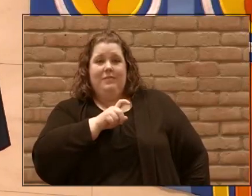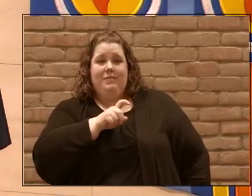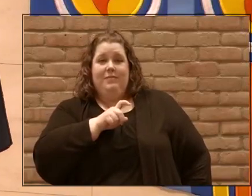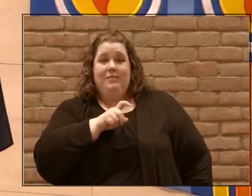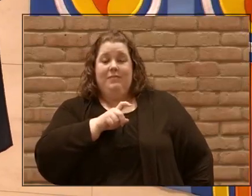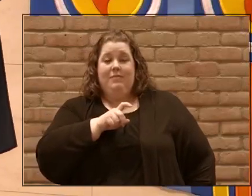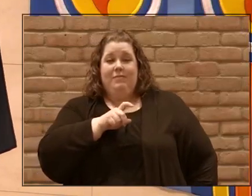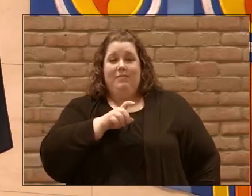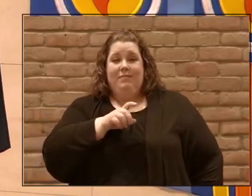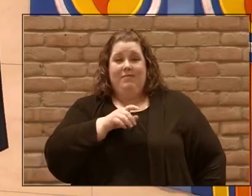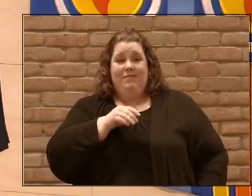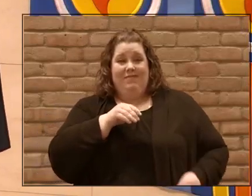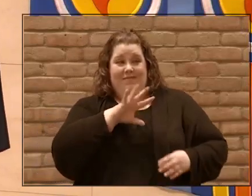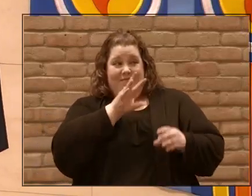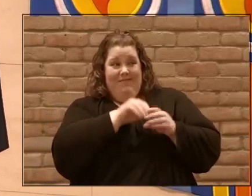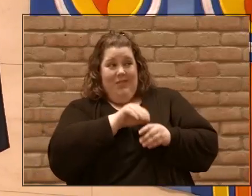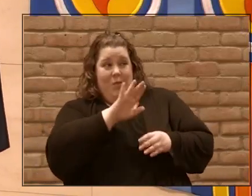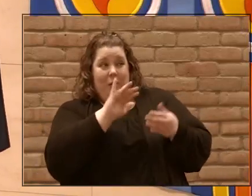in your community